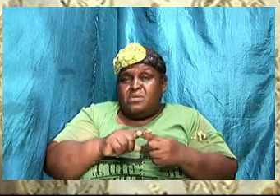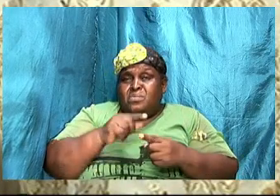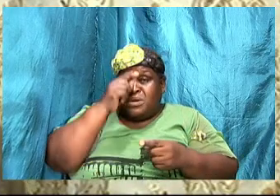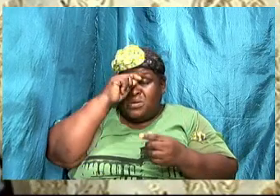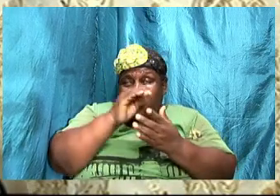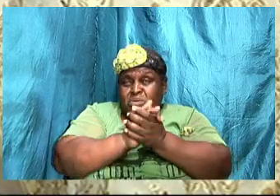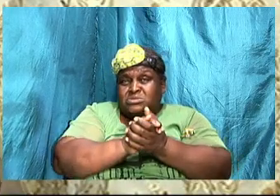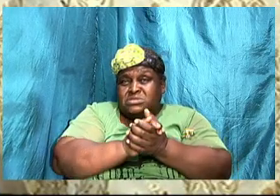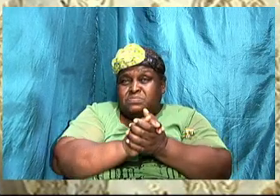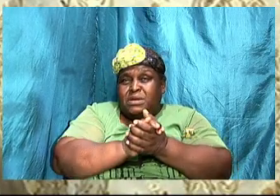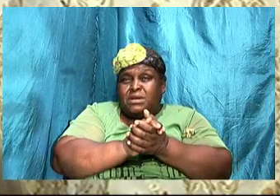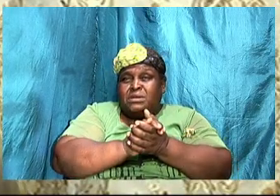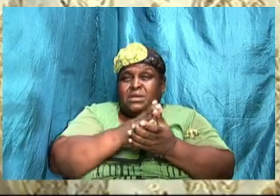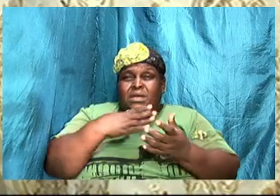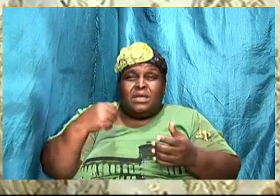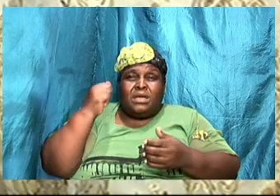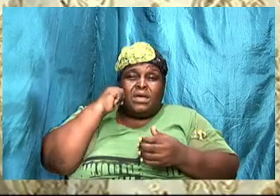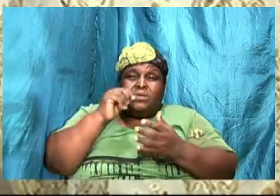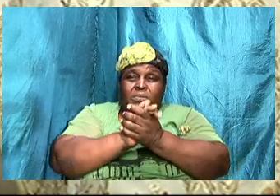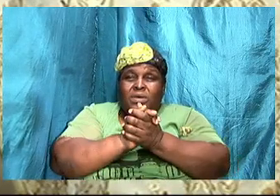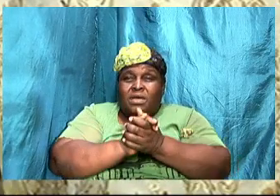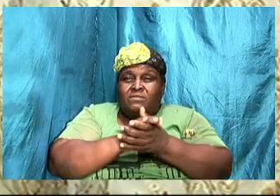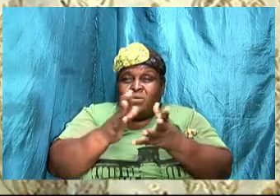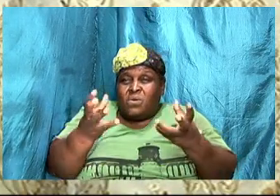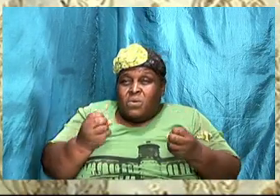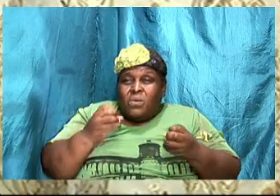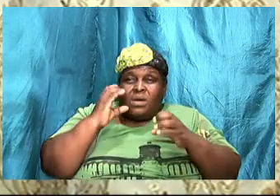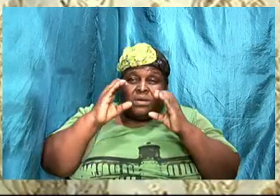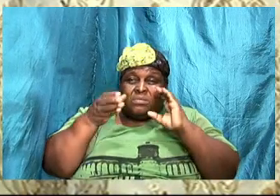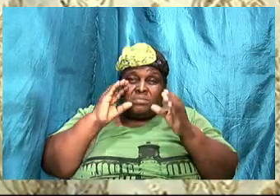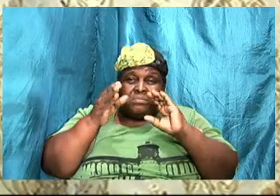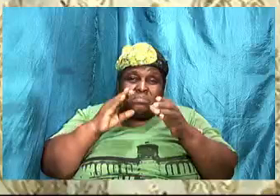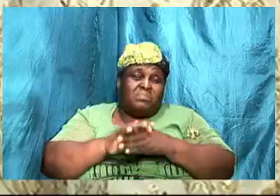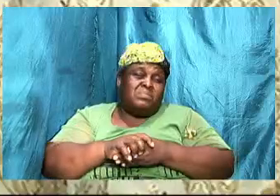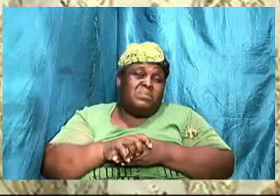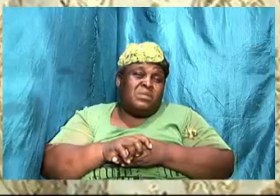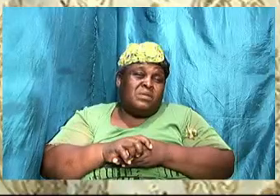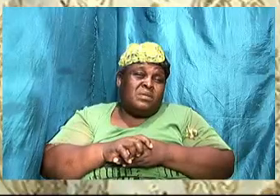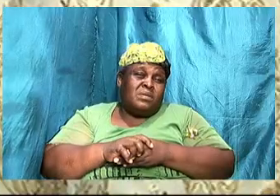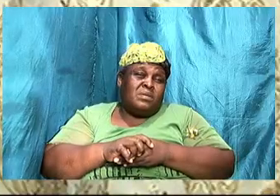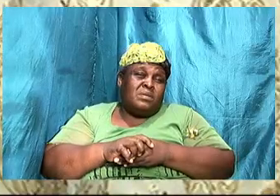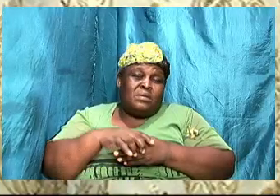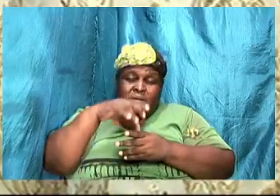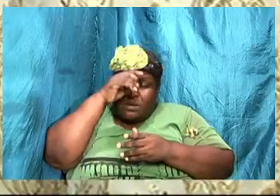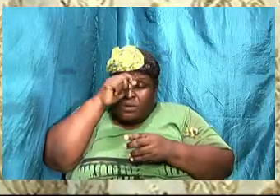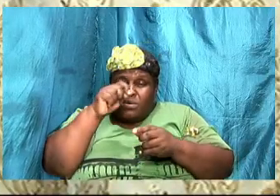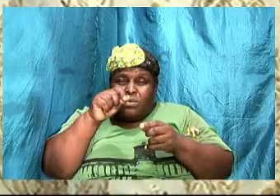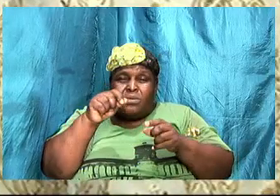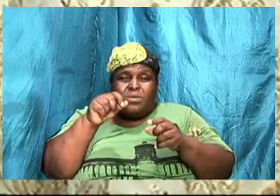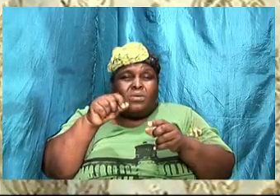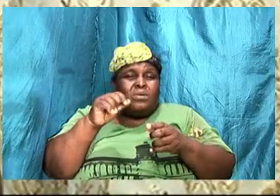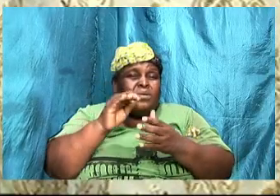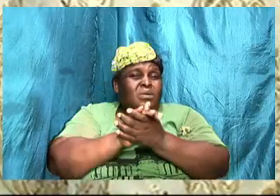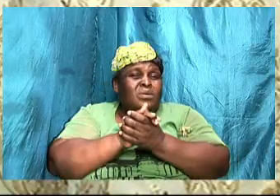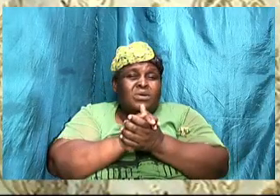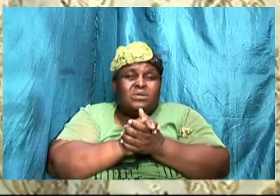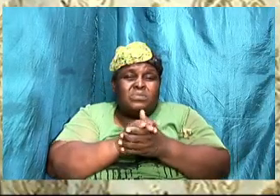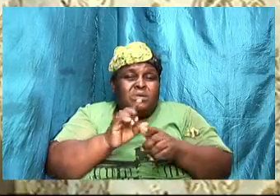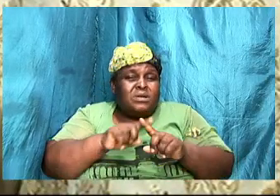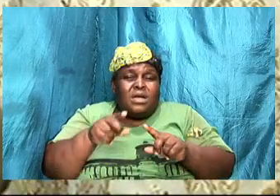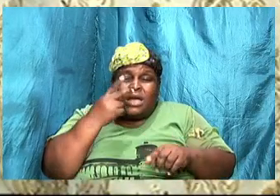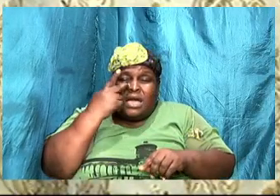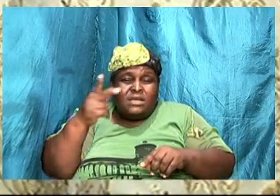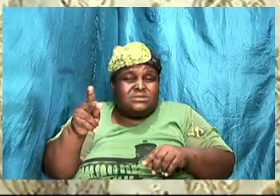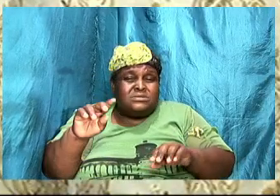have husbands that are unsaved and the husband really can't see so much about reading the Bible